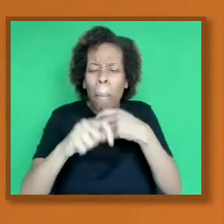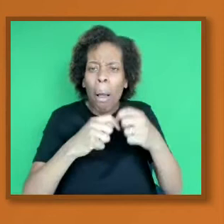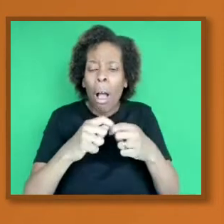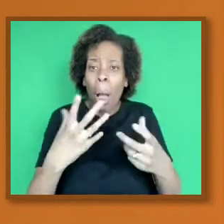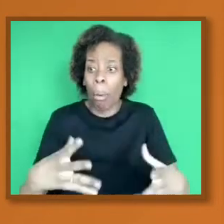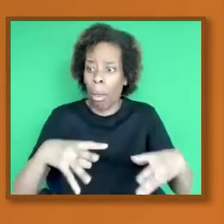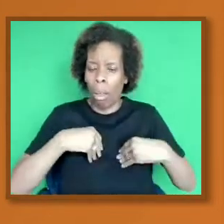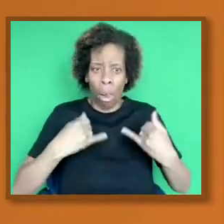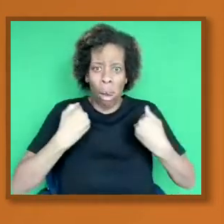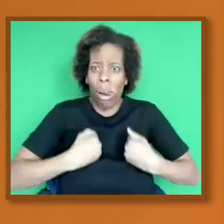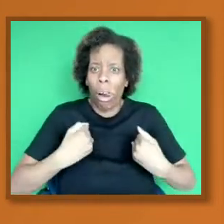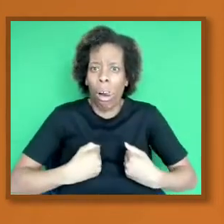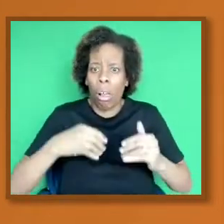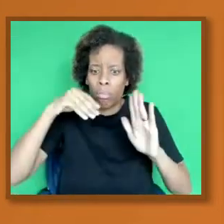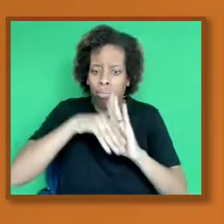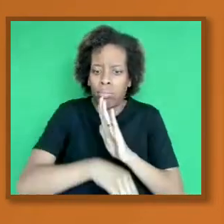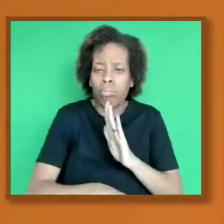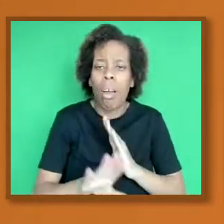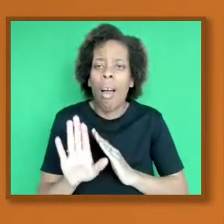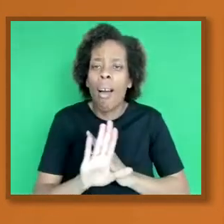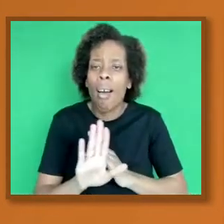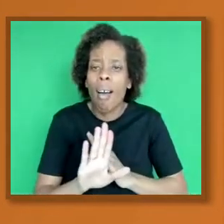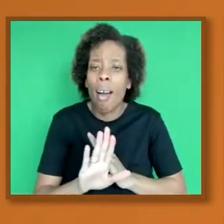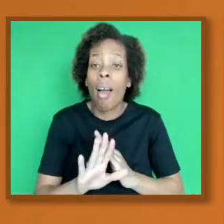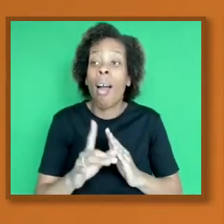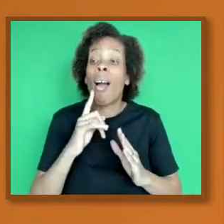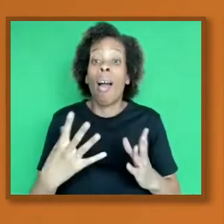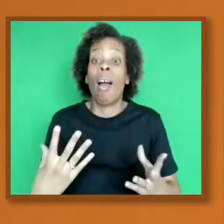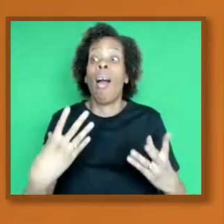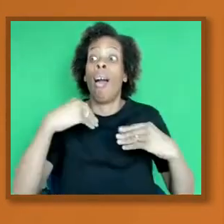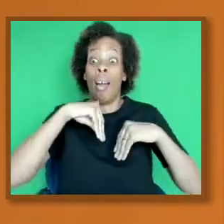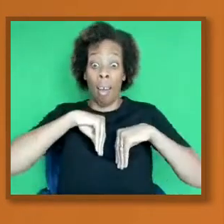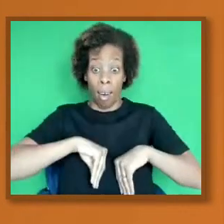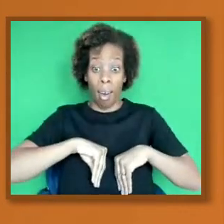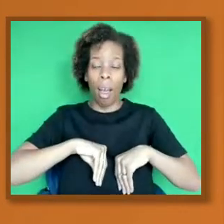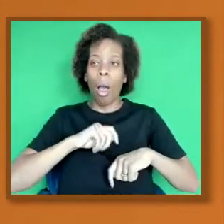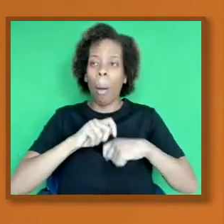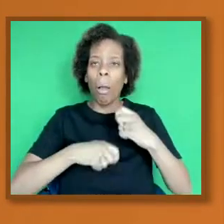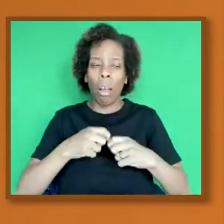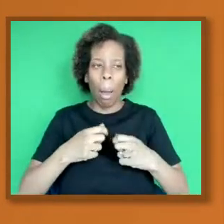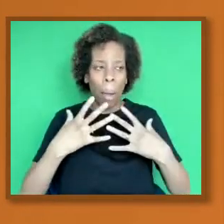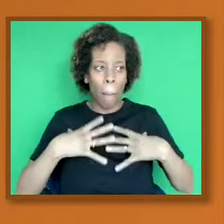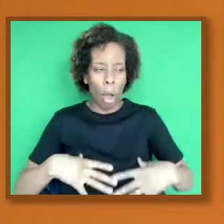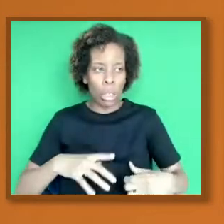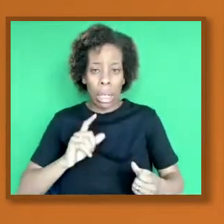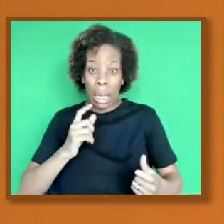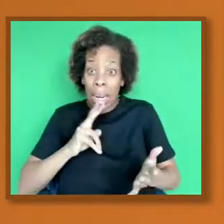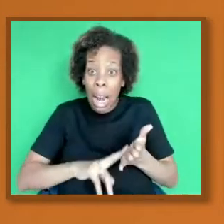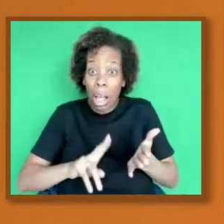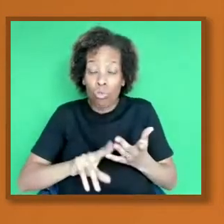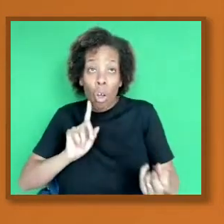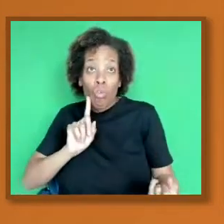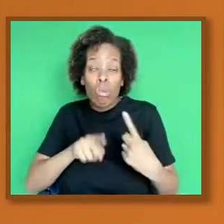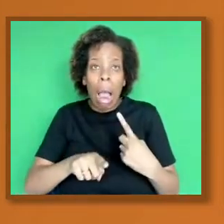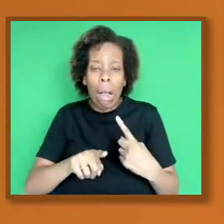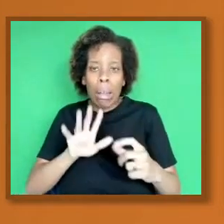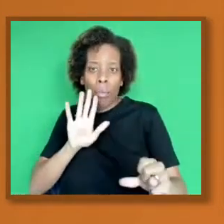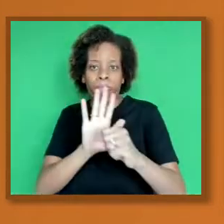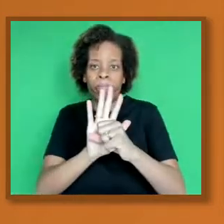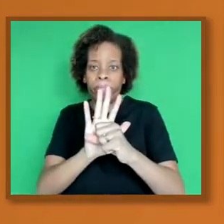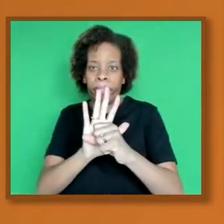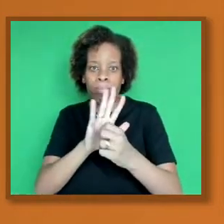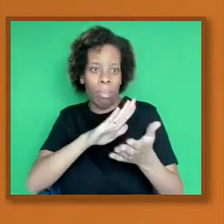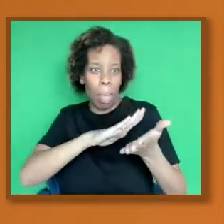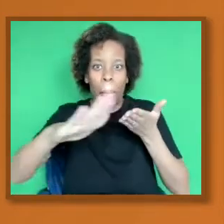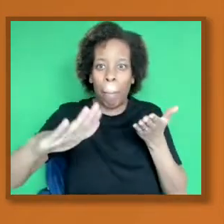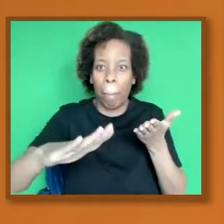elicit an immune response. So that the body now produces antibodies. So that when you actually do meet